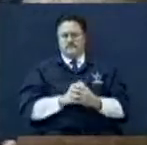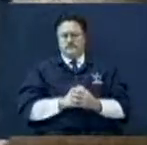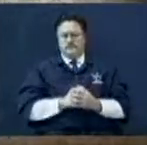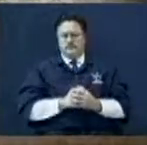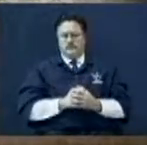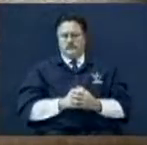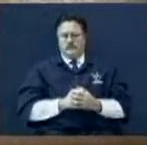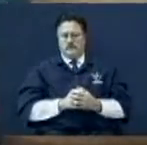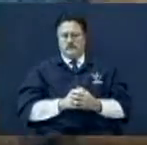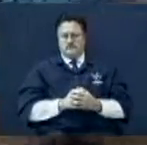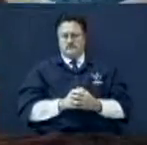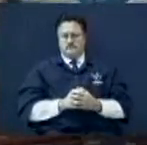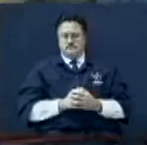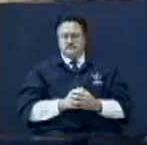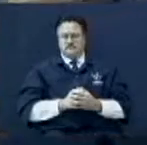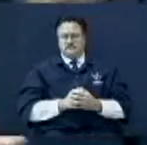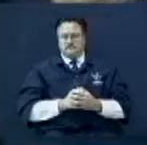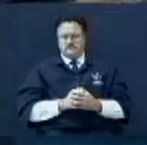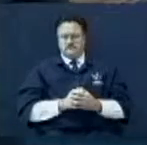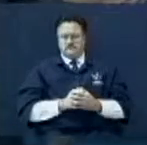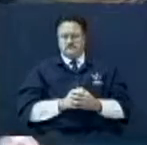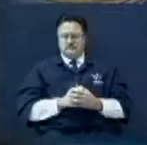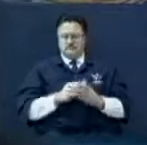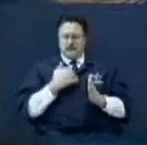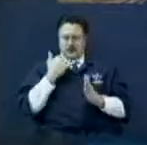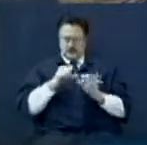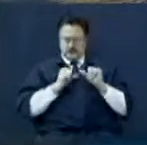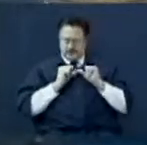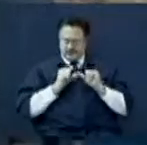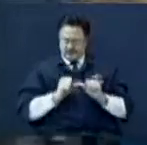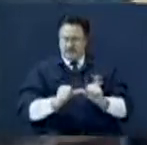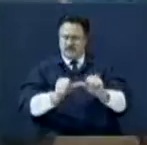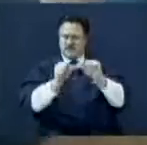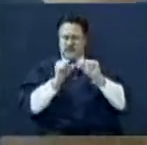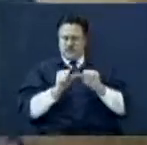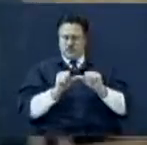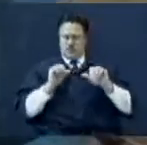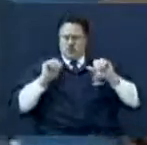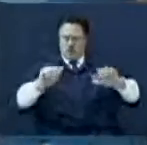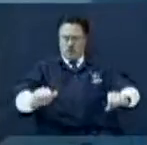That's the triumph. What do you do? Keep rolling. You say, I got blisters.